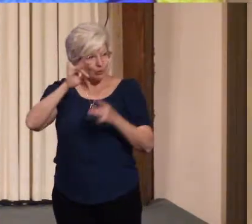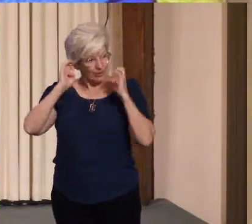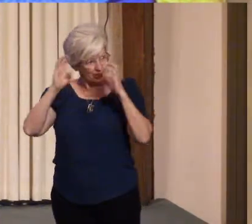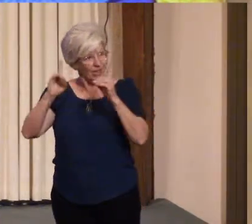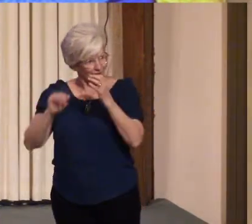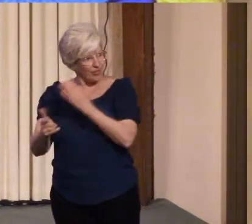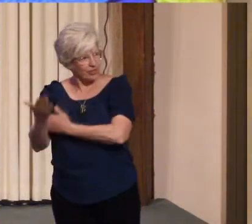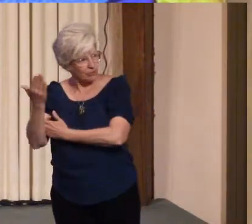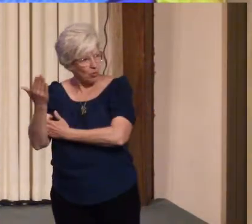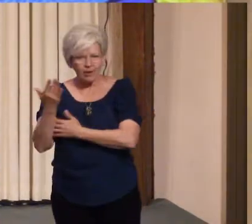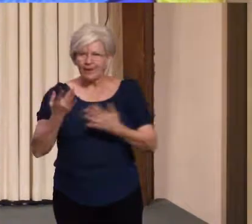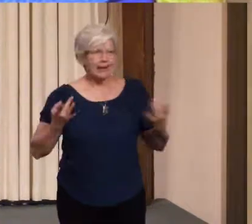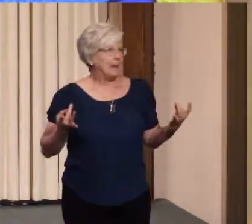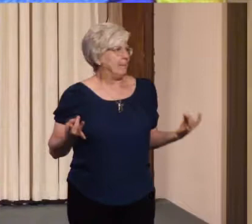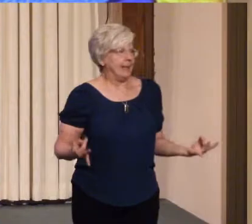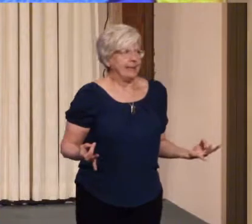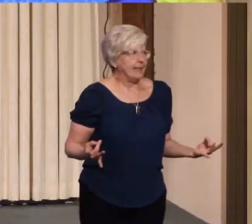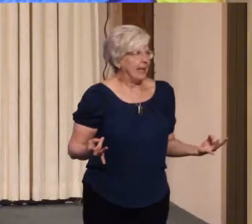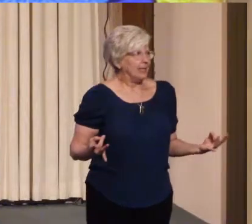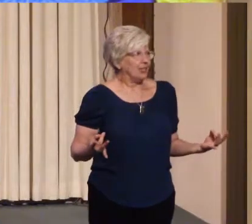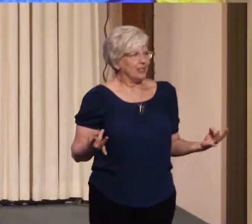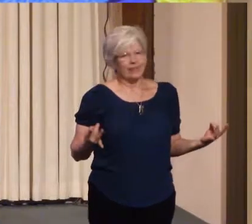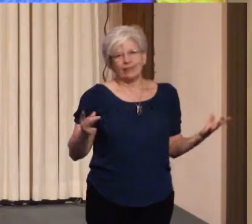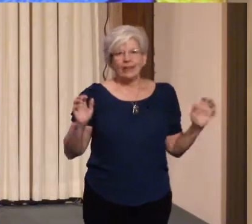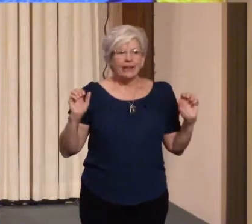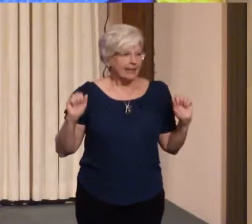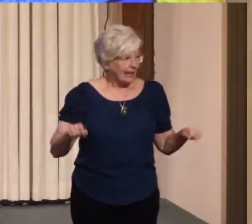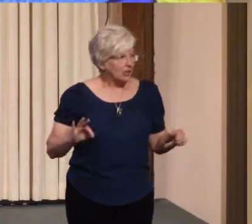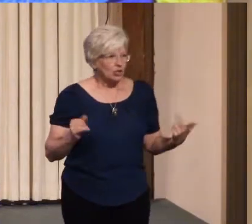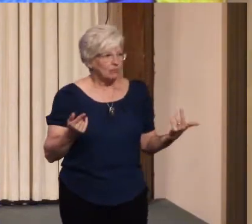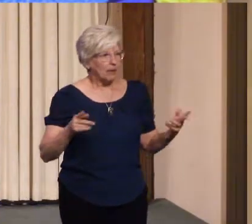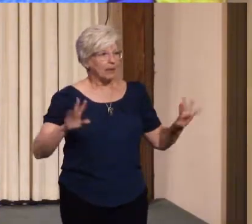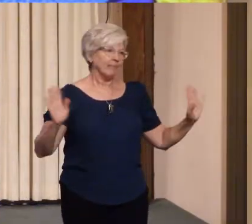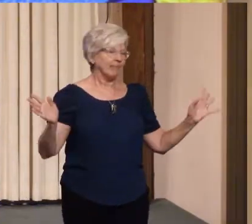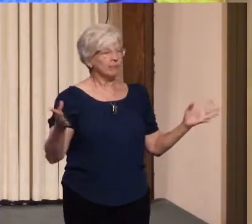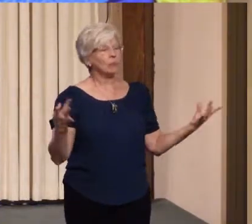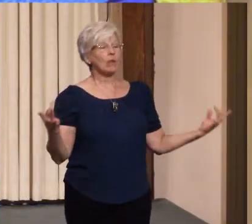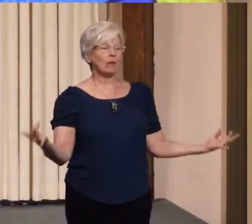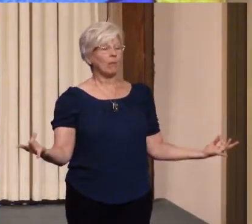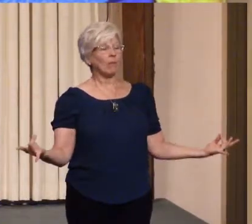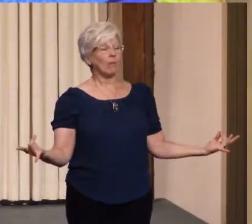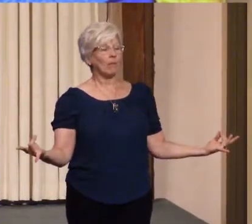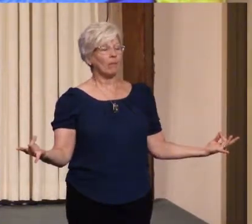Meditation can be you know the sort of classic I'm going to sit in the silence and maybe say Aum.